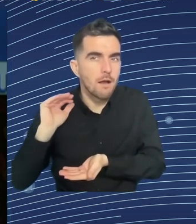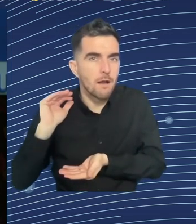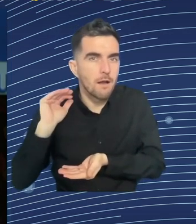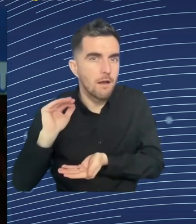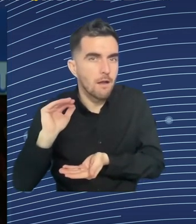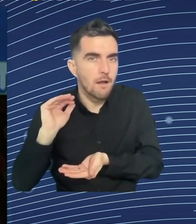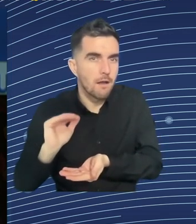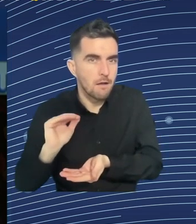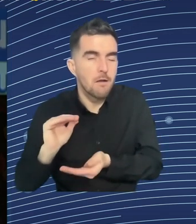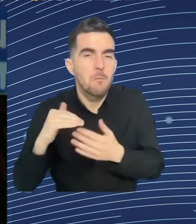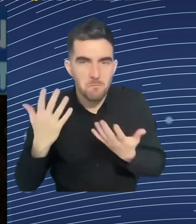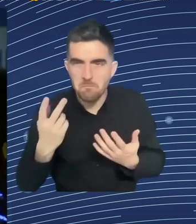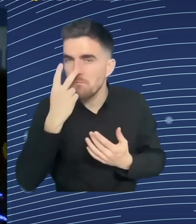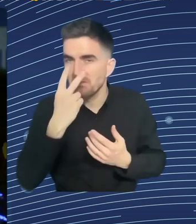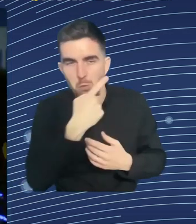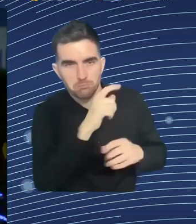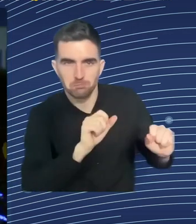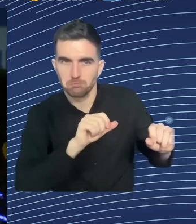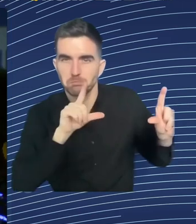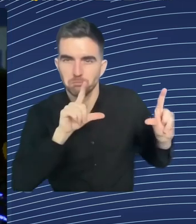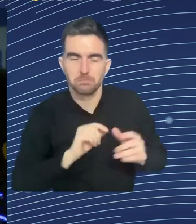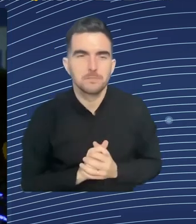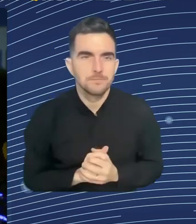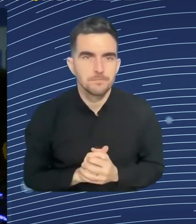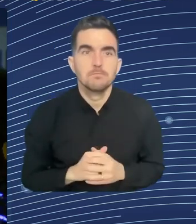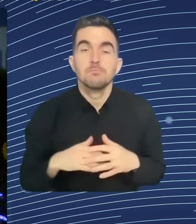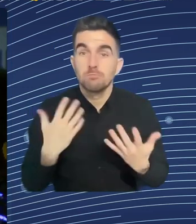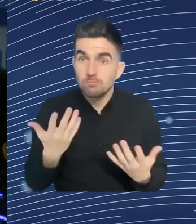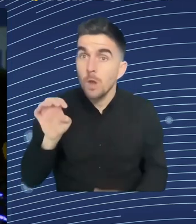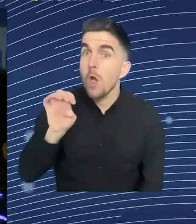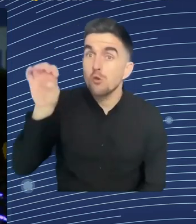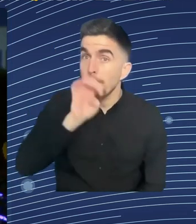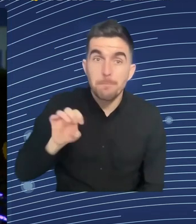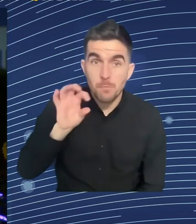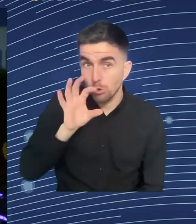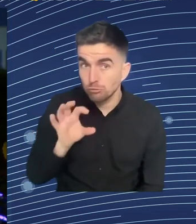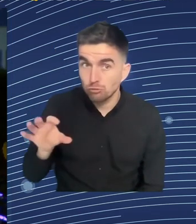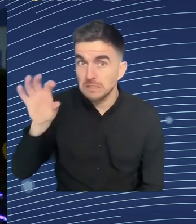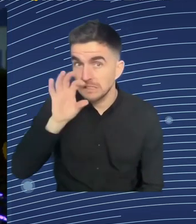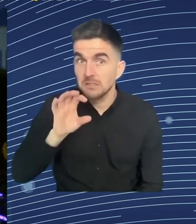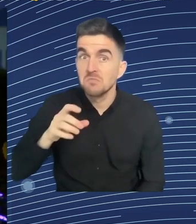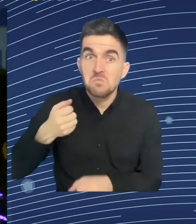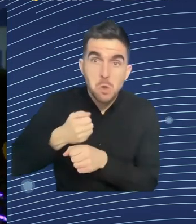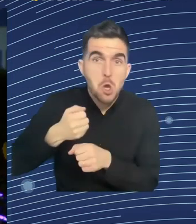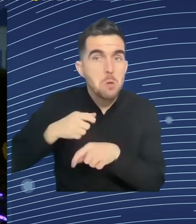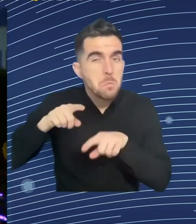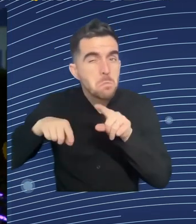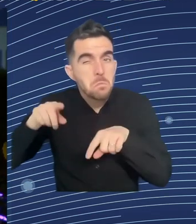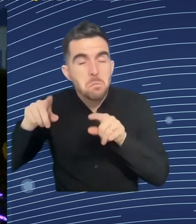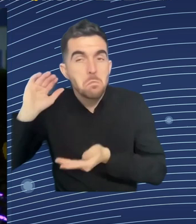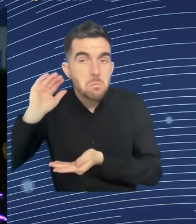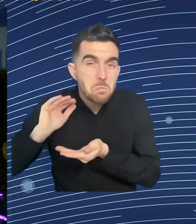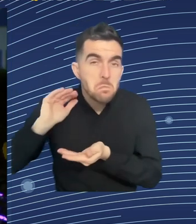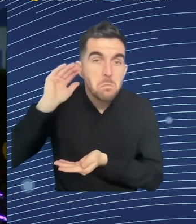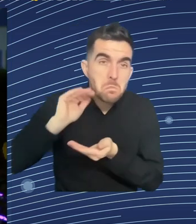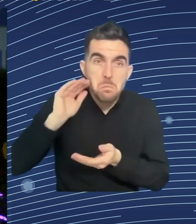more or less, it might surprise you if you haven't looked at the figures, but the countries that work the smaller